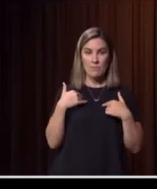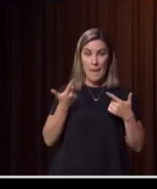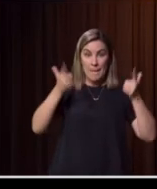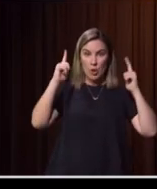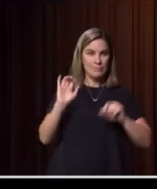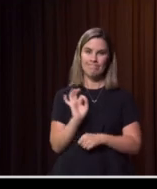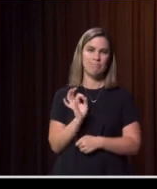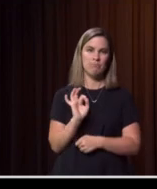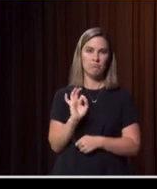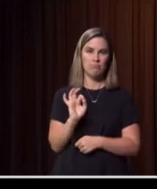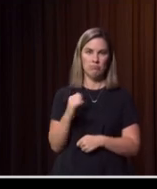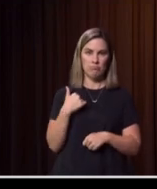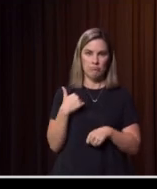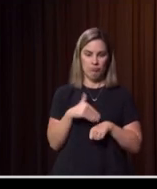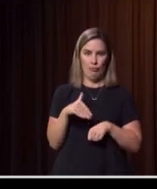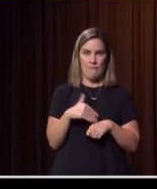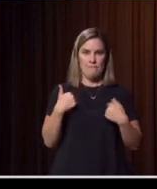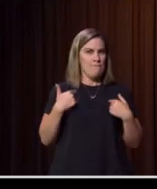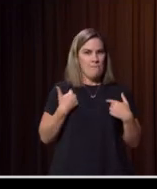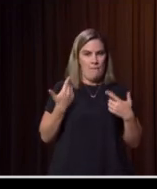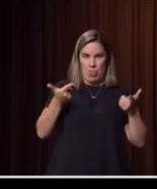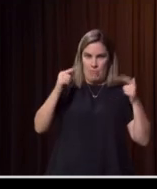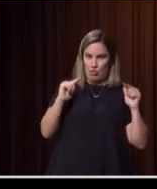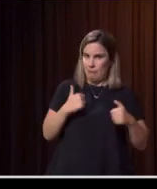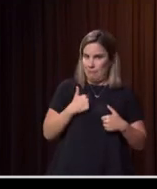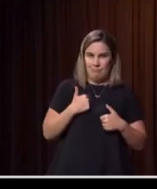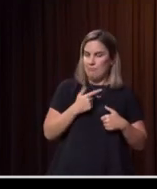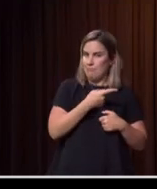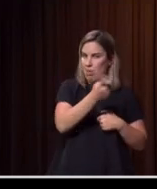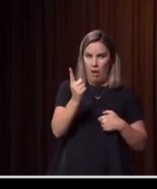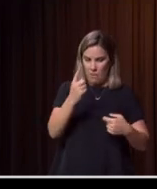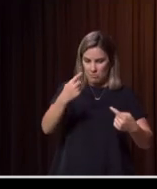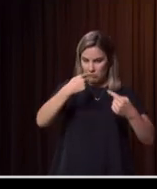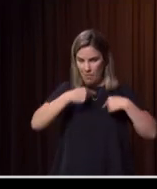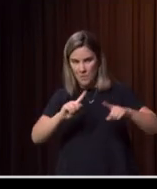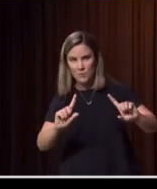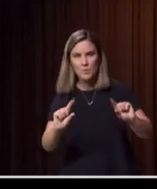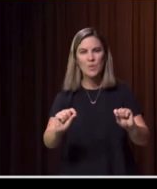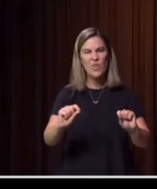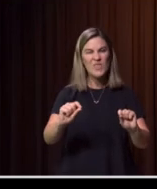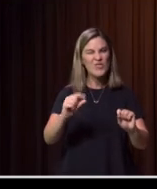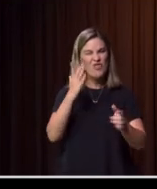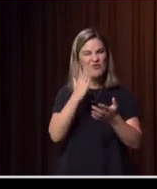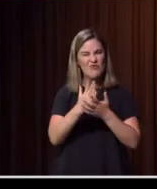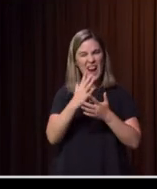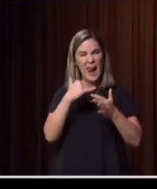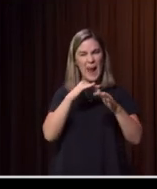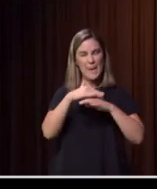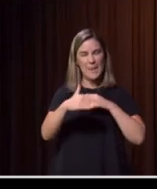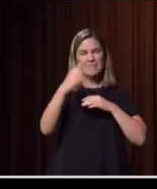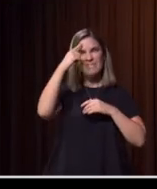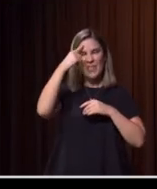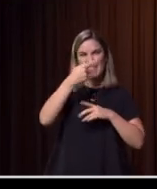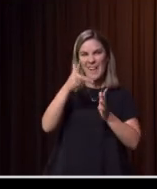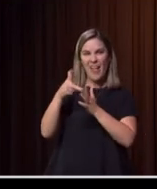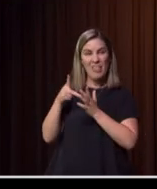to be. So it is about keeping real. And I think it is also remembering, in whatever leadership role we've got, it's always about other people.